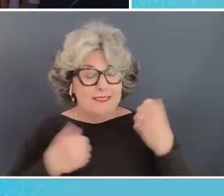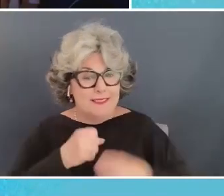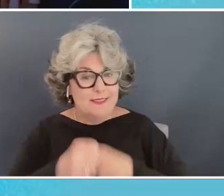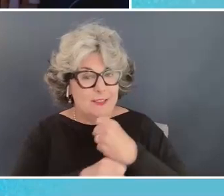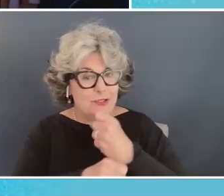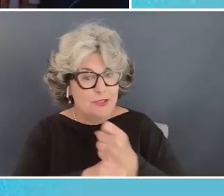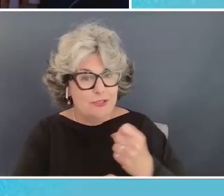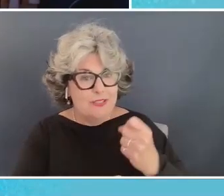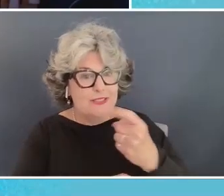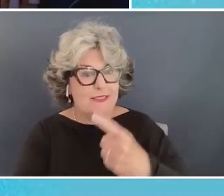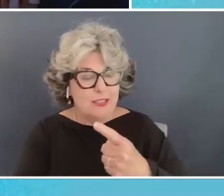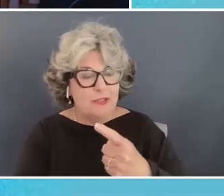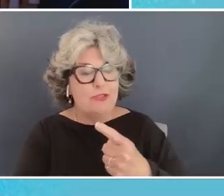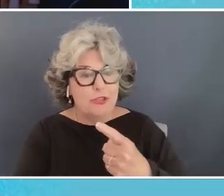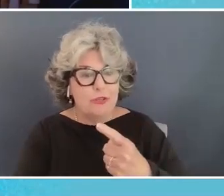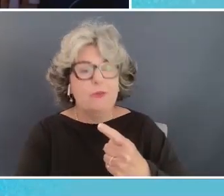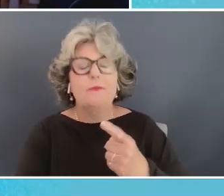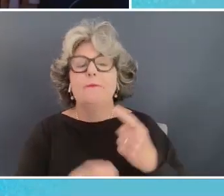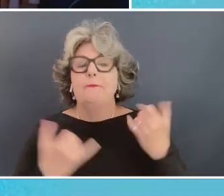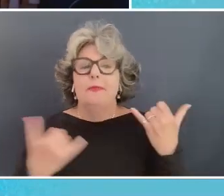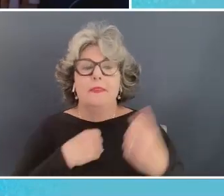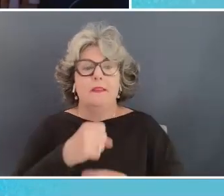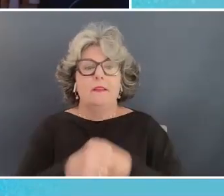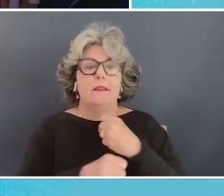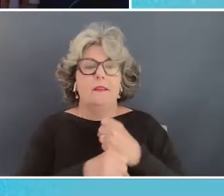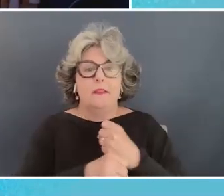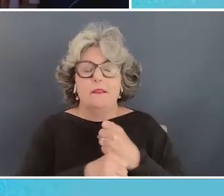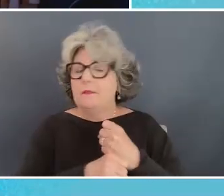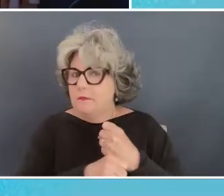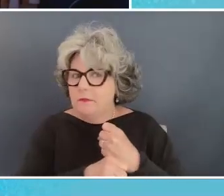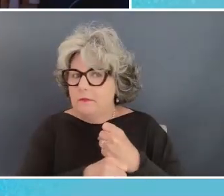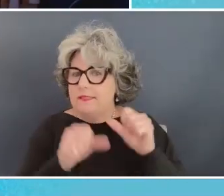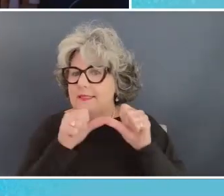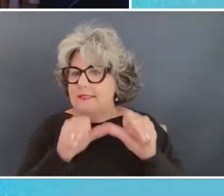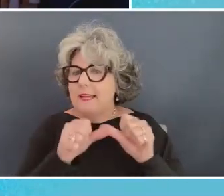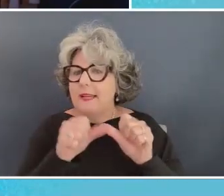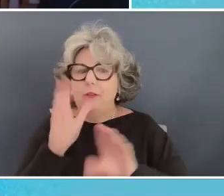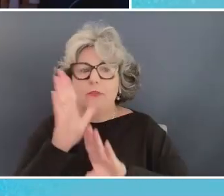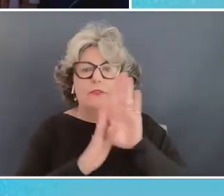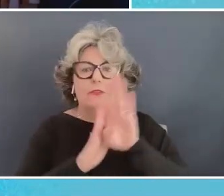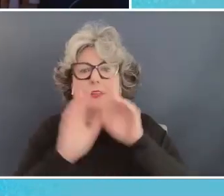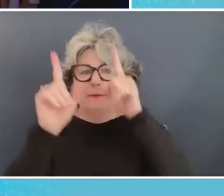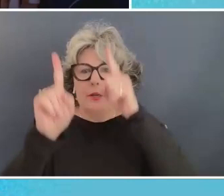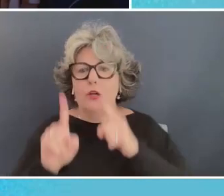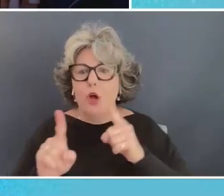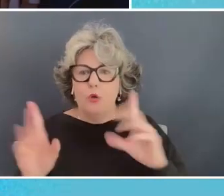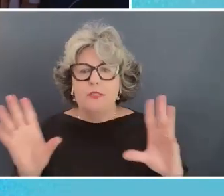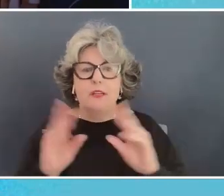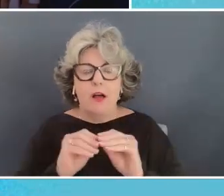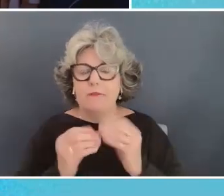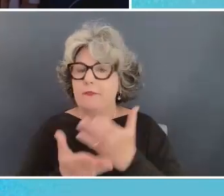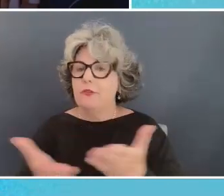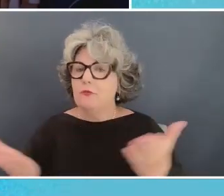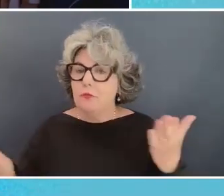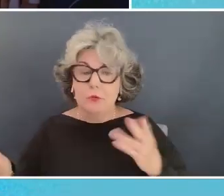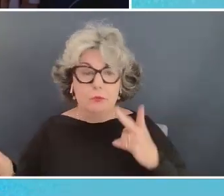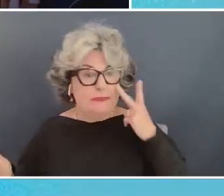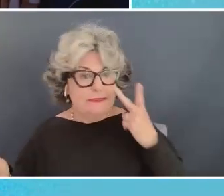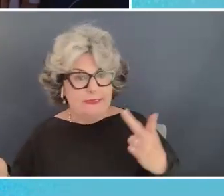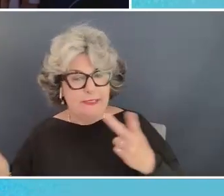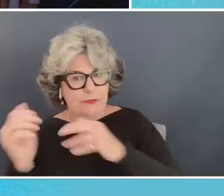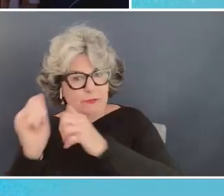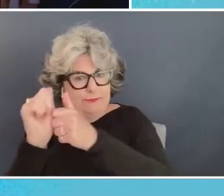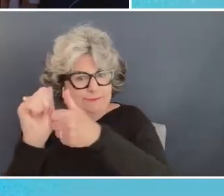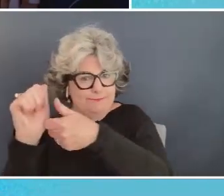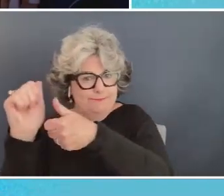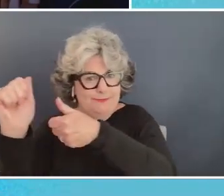at unga this year at the um millennia the sustainable development goals conference where we're going to see that we're sliding backwards